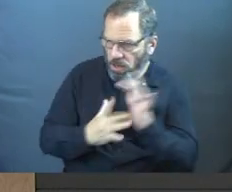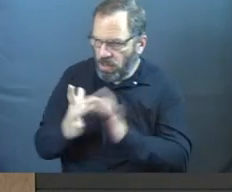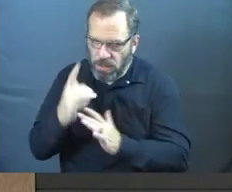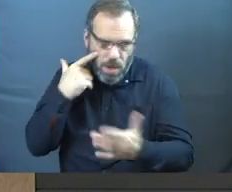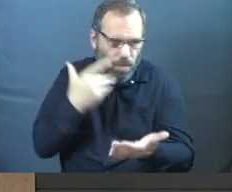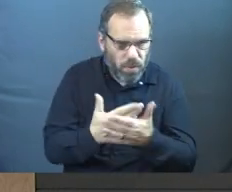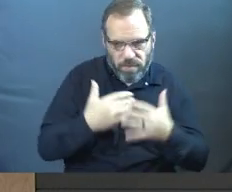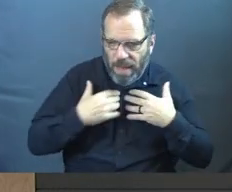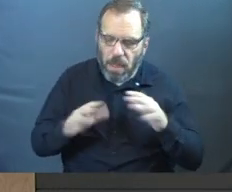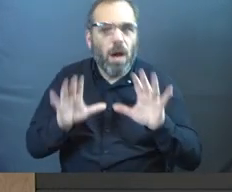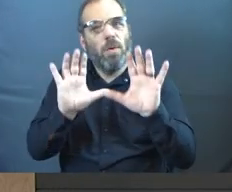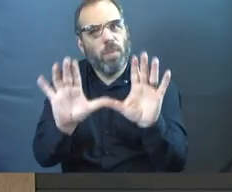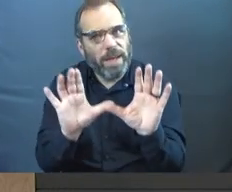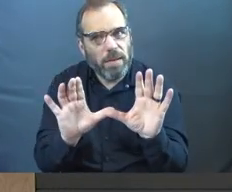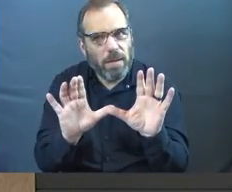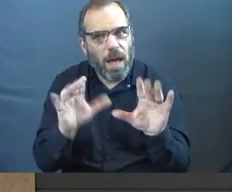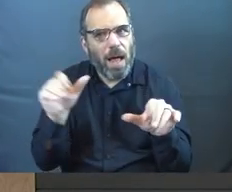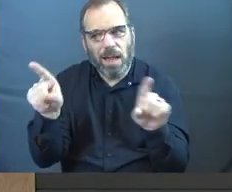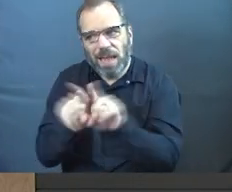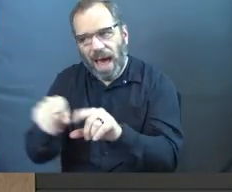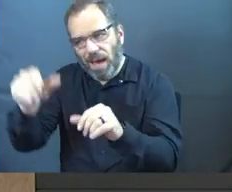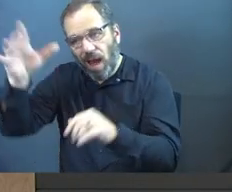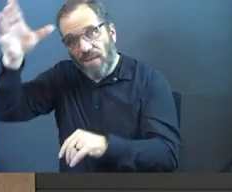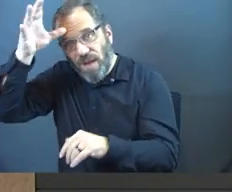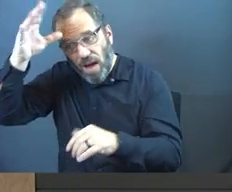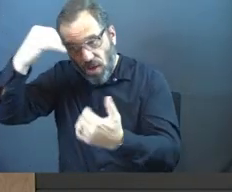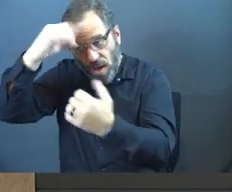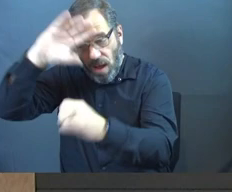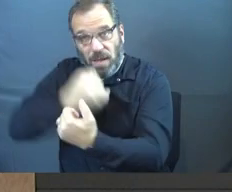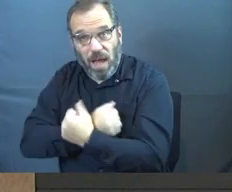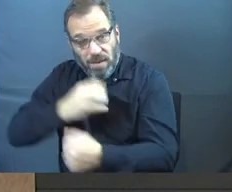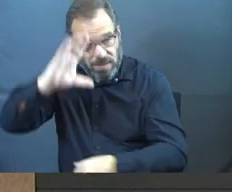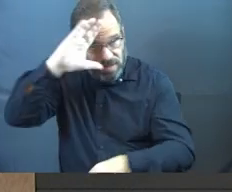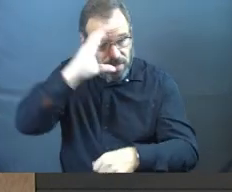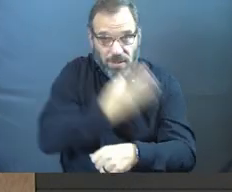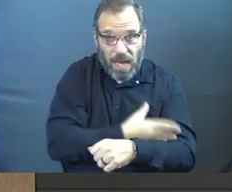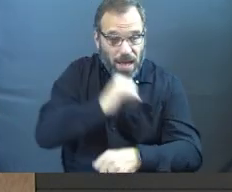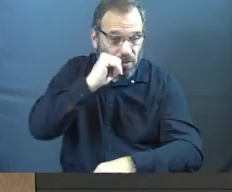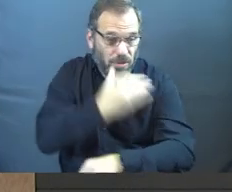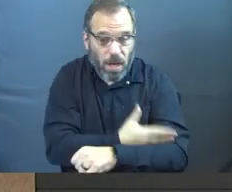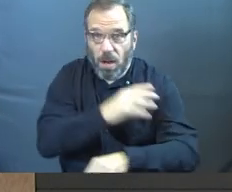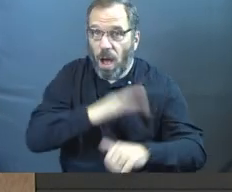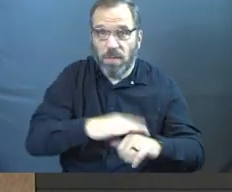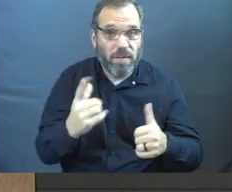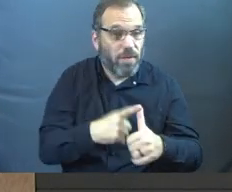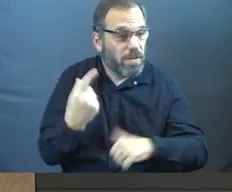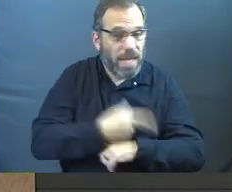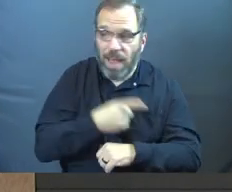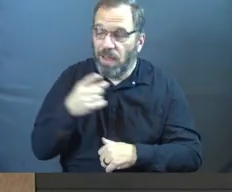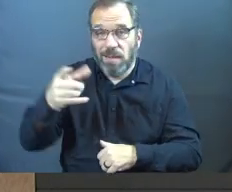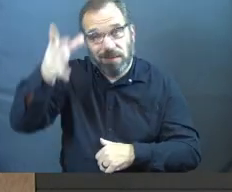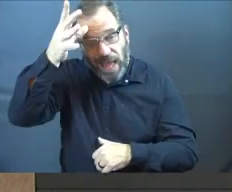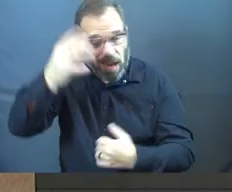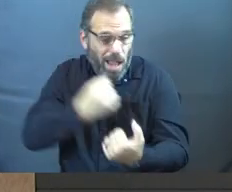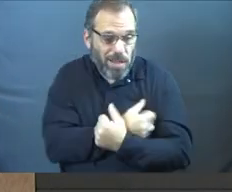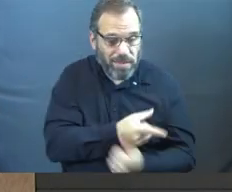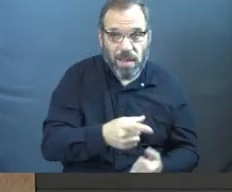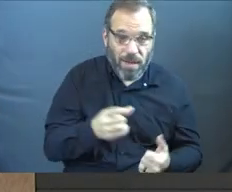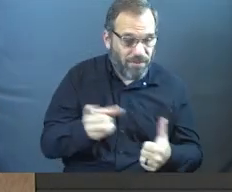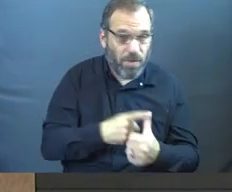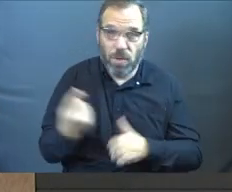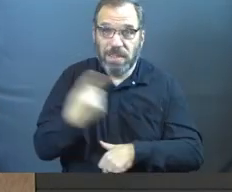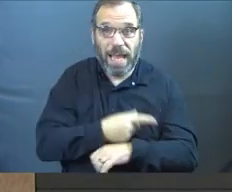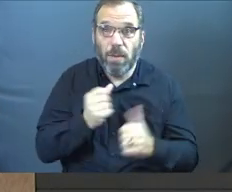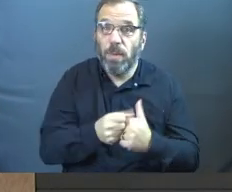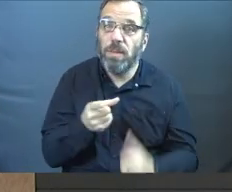myself or anything like that? Oh, no, no. Just like a father loves their child on day one. They just love them. On day